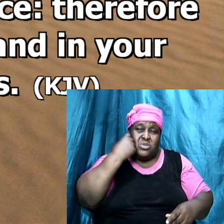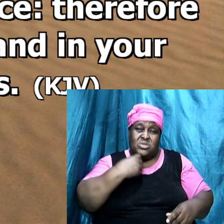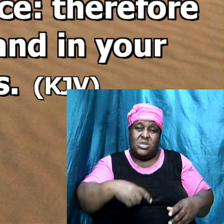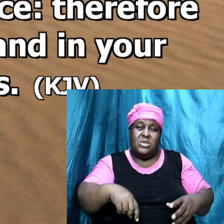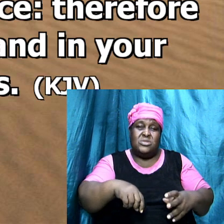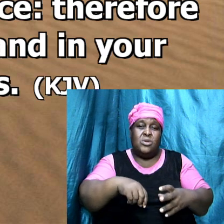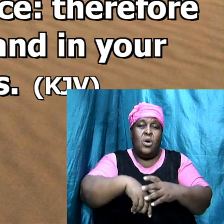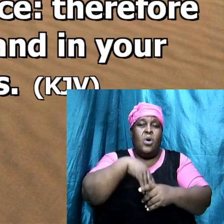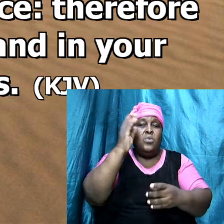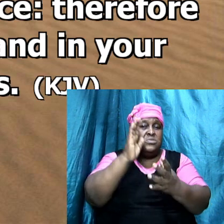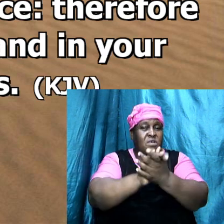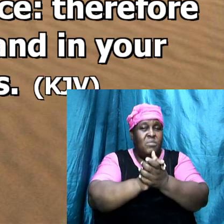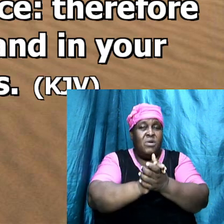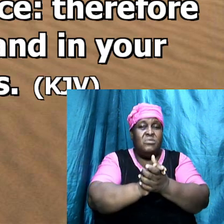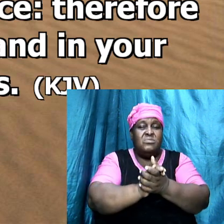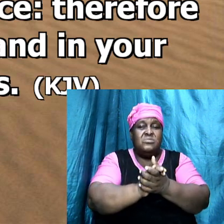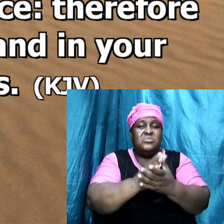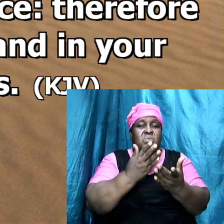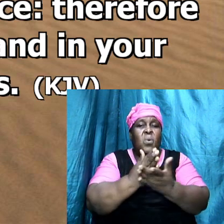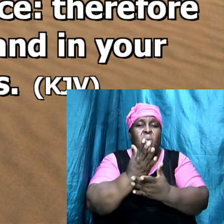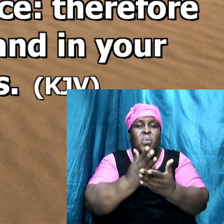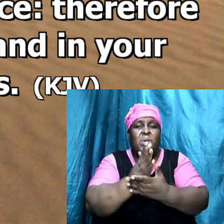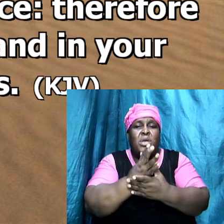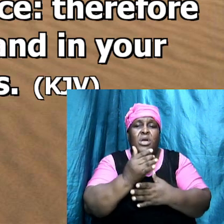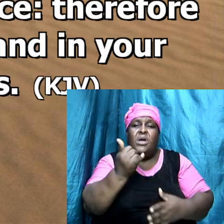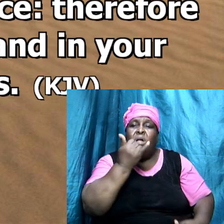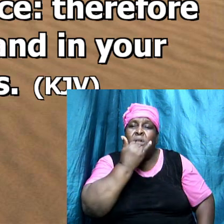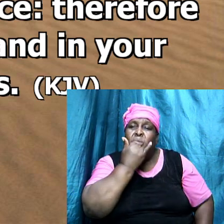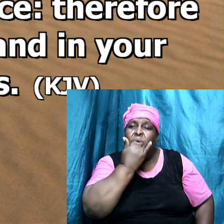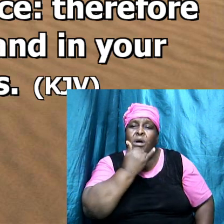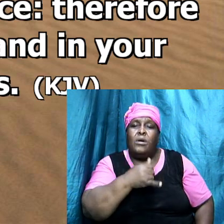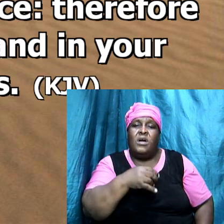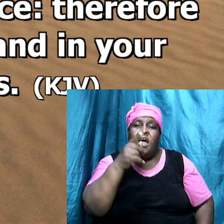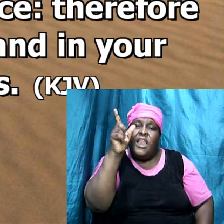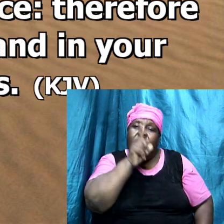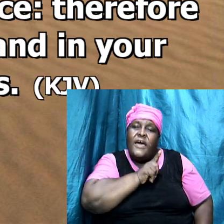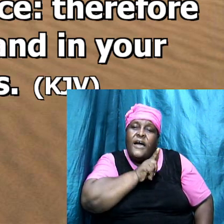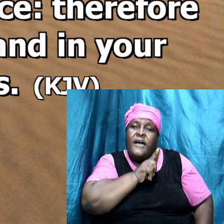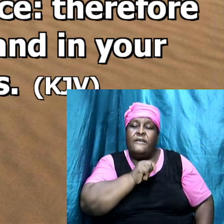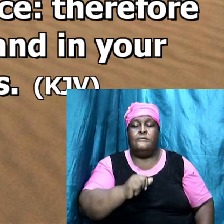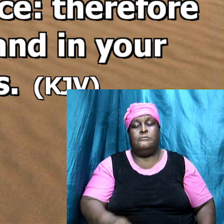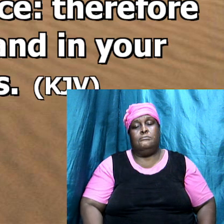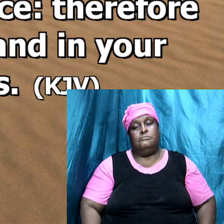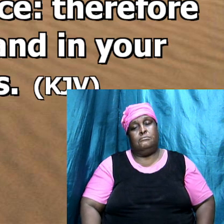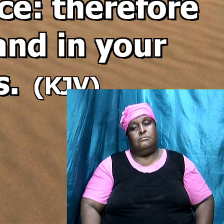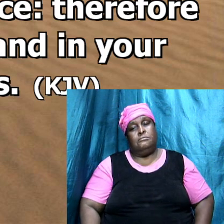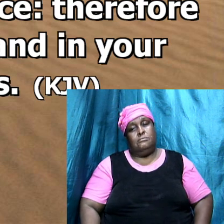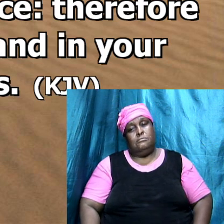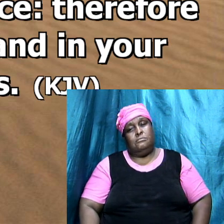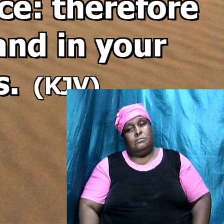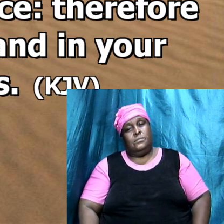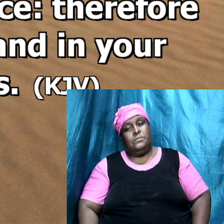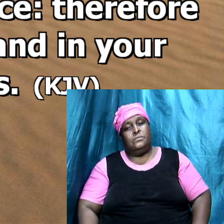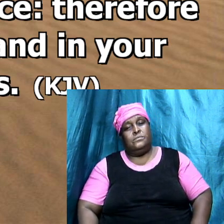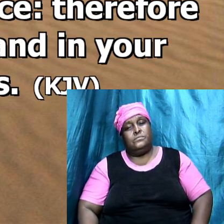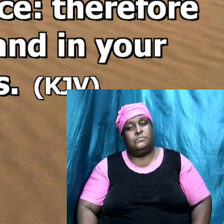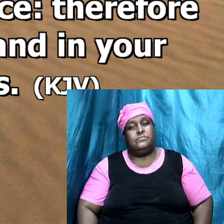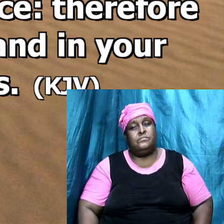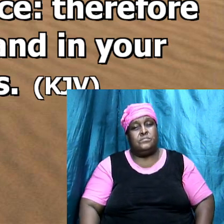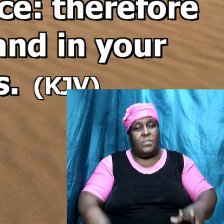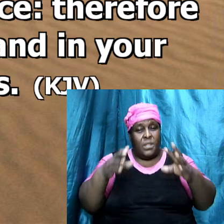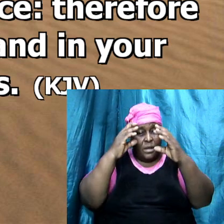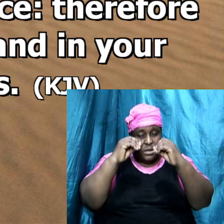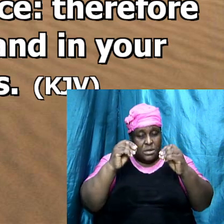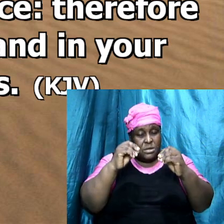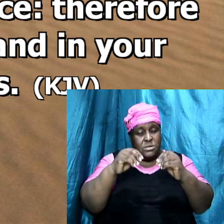The doctrine of Balaam will teach people how to seduce people, teach people to be involved